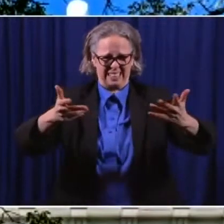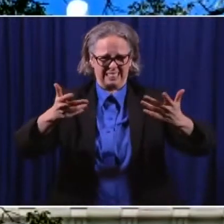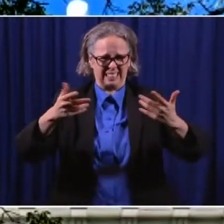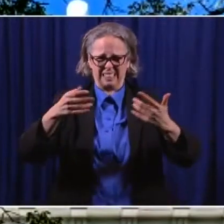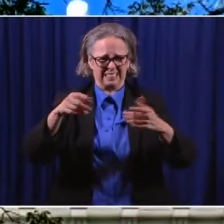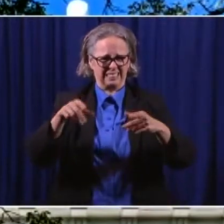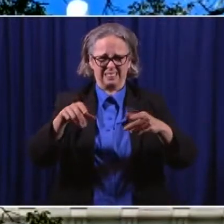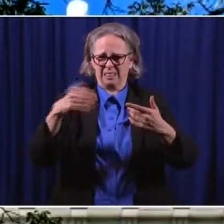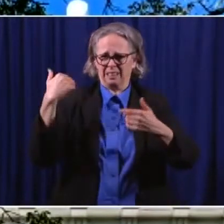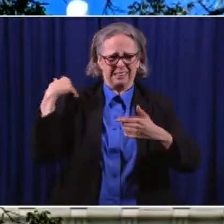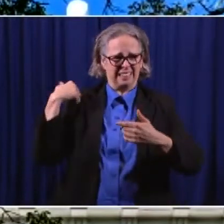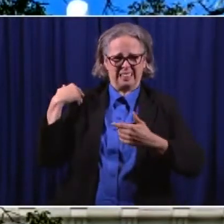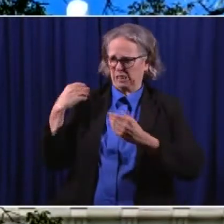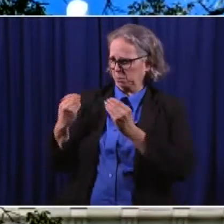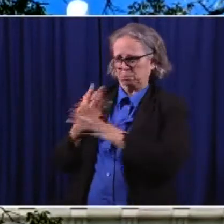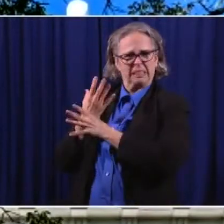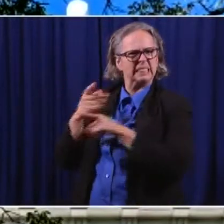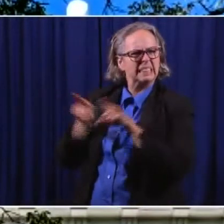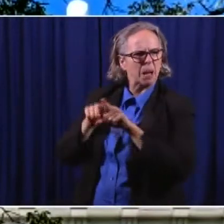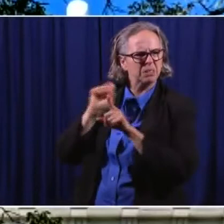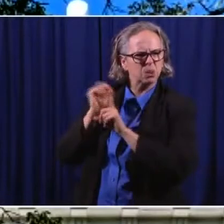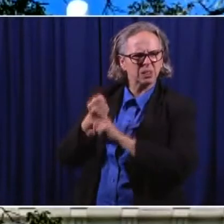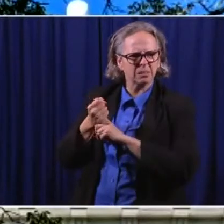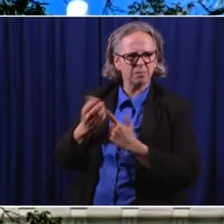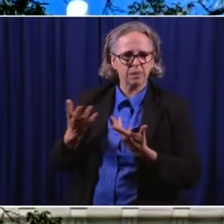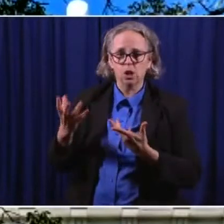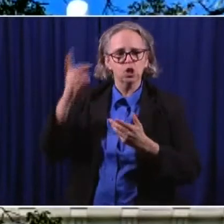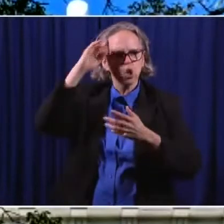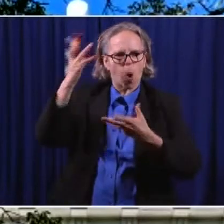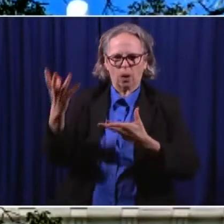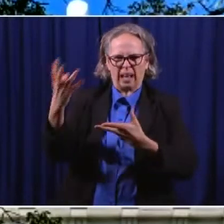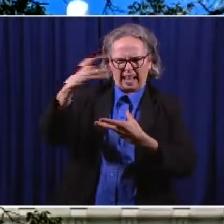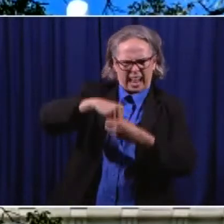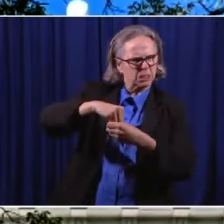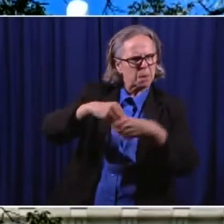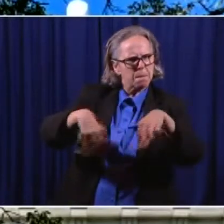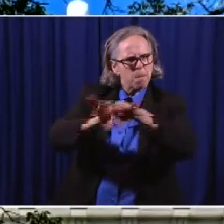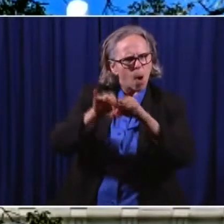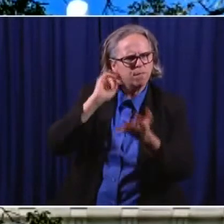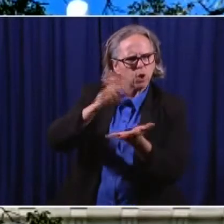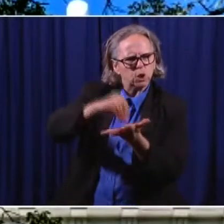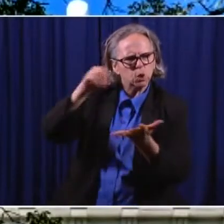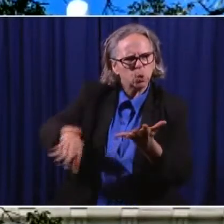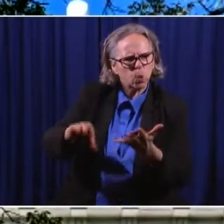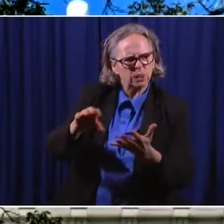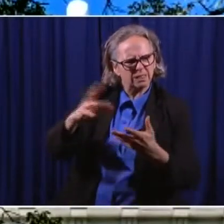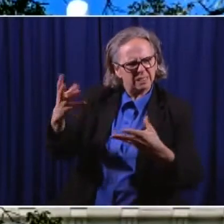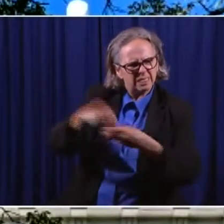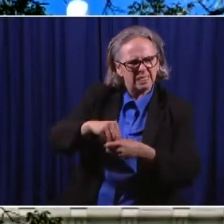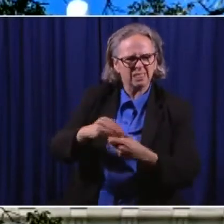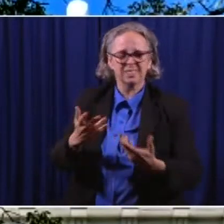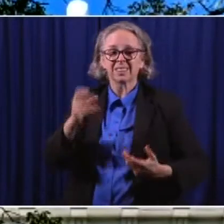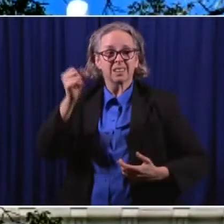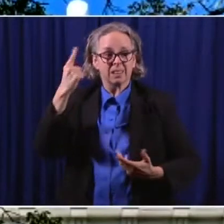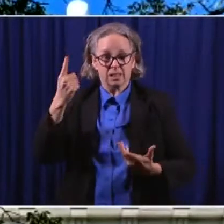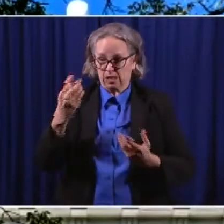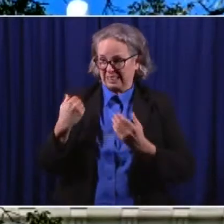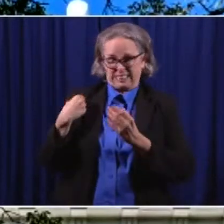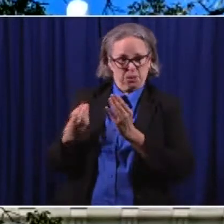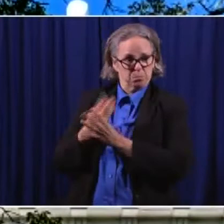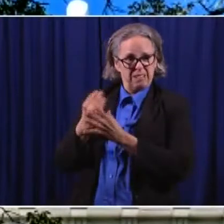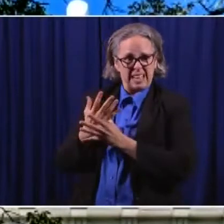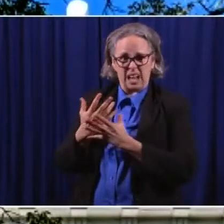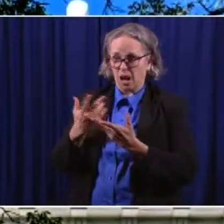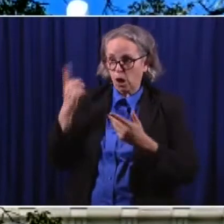important. And last spring, as we went to all remote instruction, you know, staying engaged with our students virtually and otherwise,